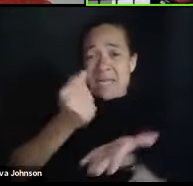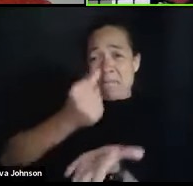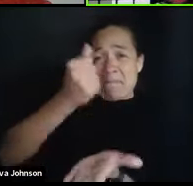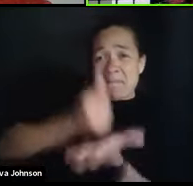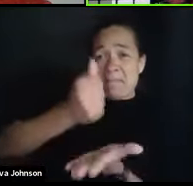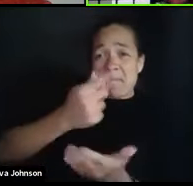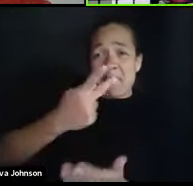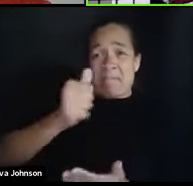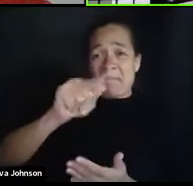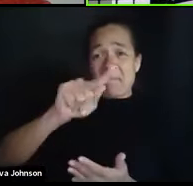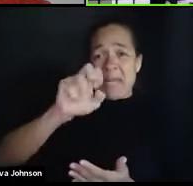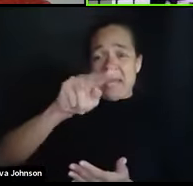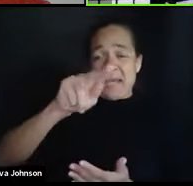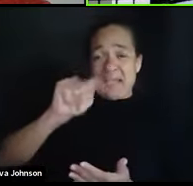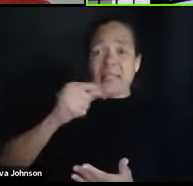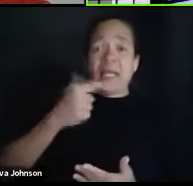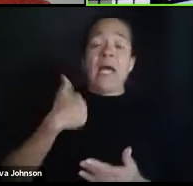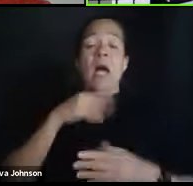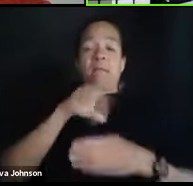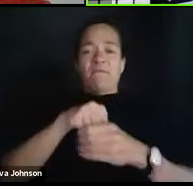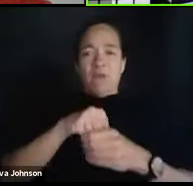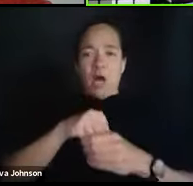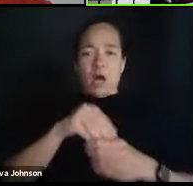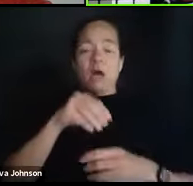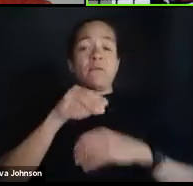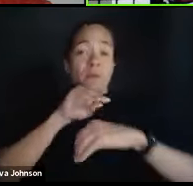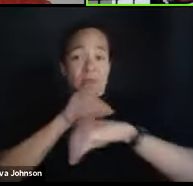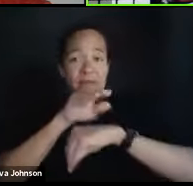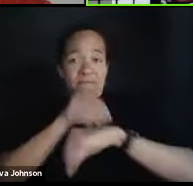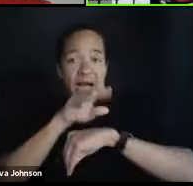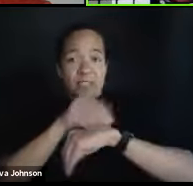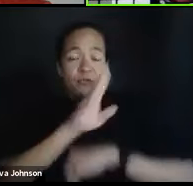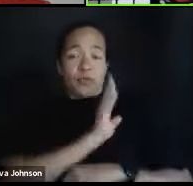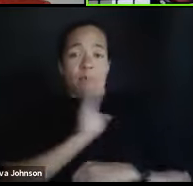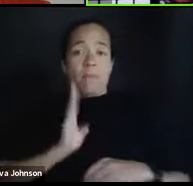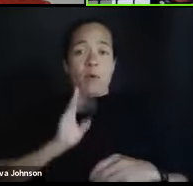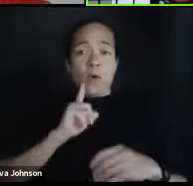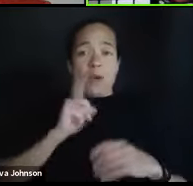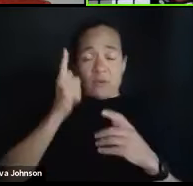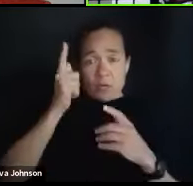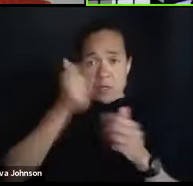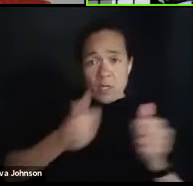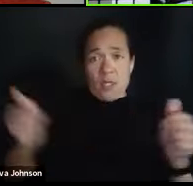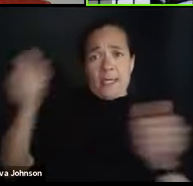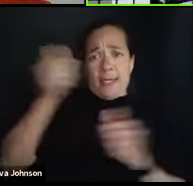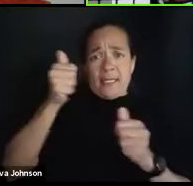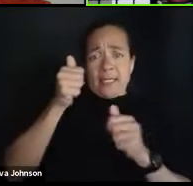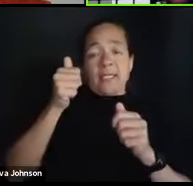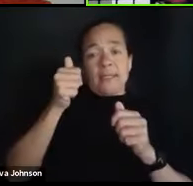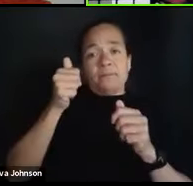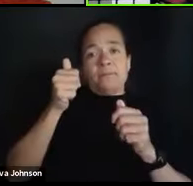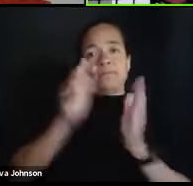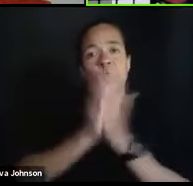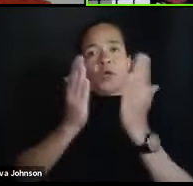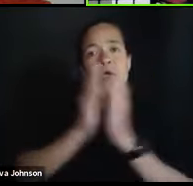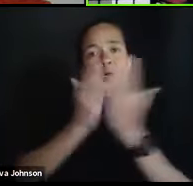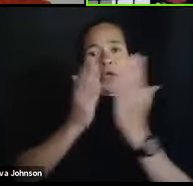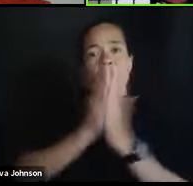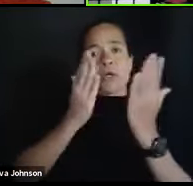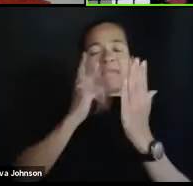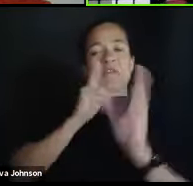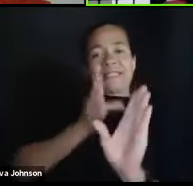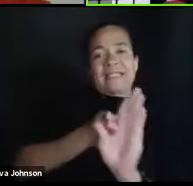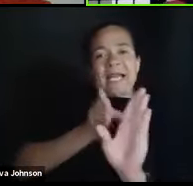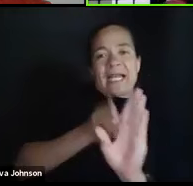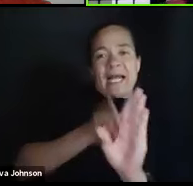the advisory board for major textbook publishers for psychology. And I've also served as